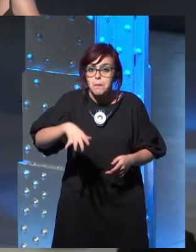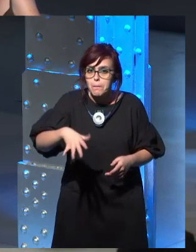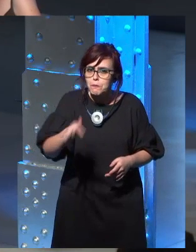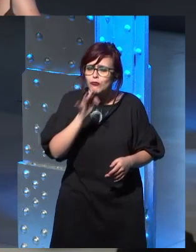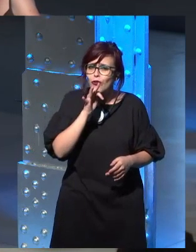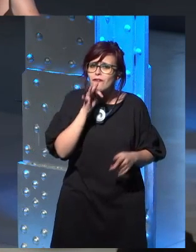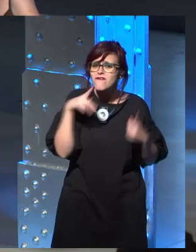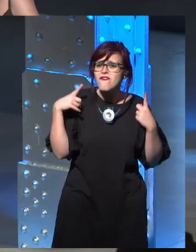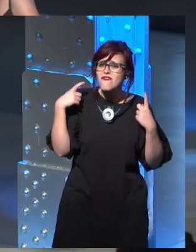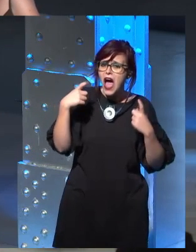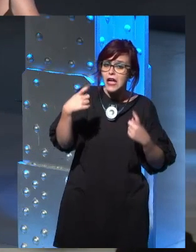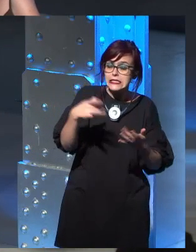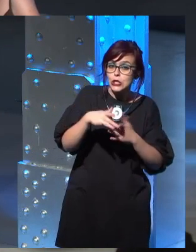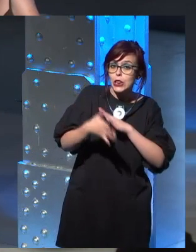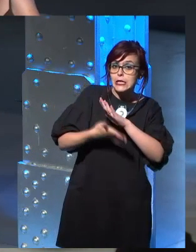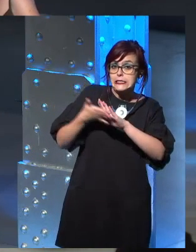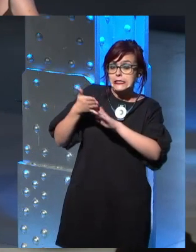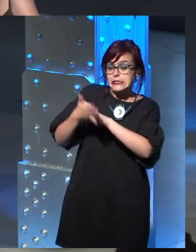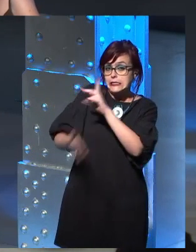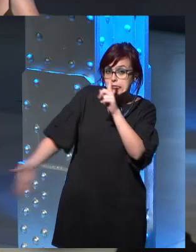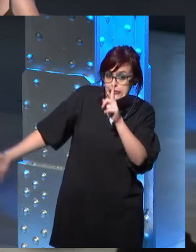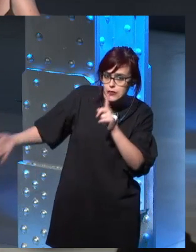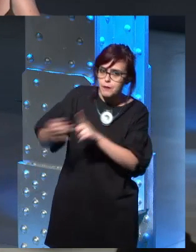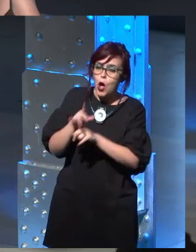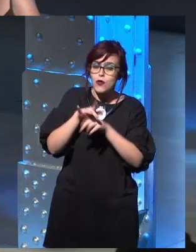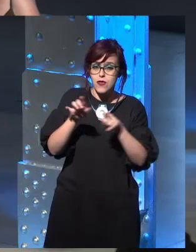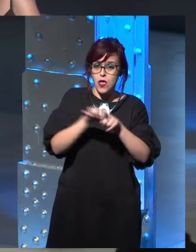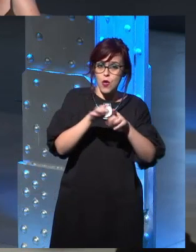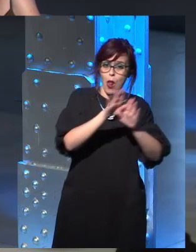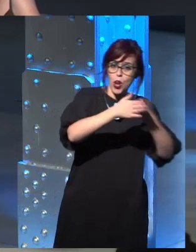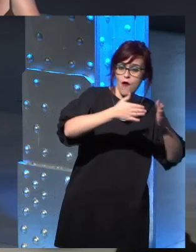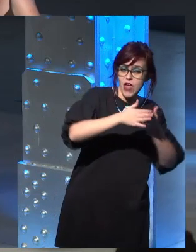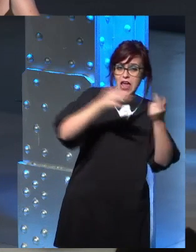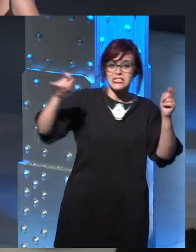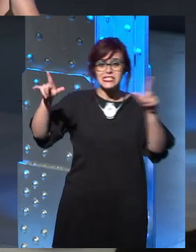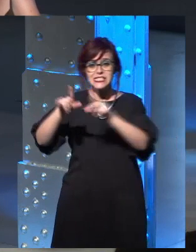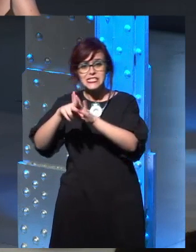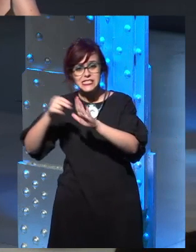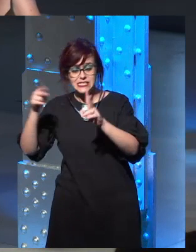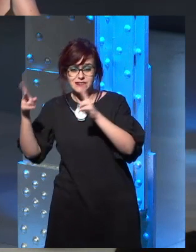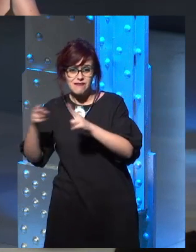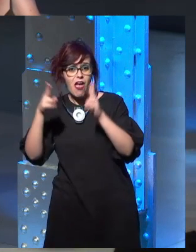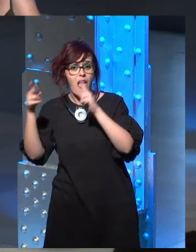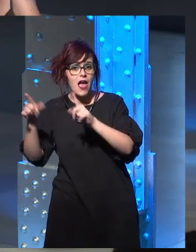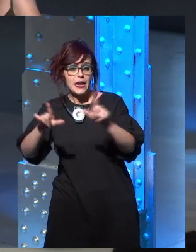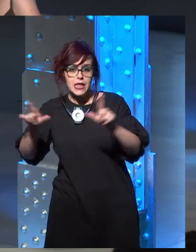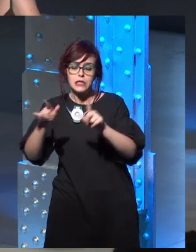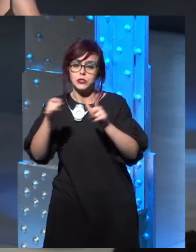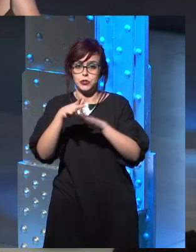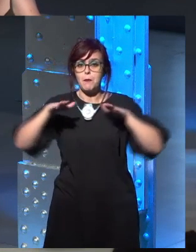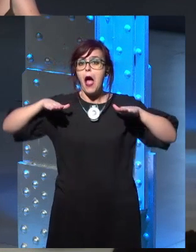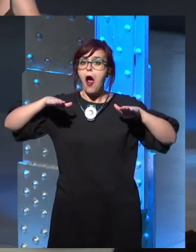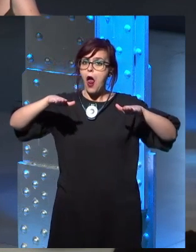those are going to be very different paths. So there's going to be events that parallel is going to happen. But in many ways,